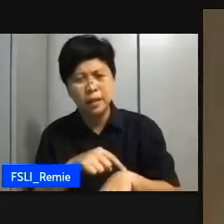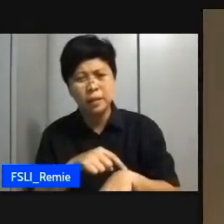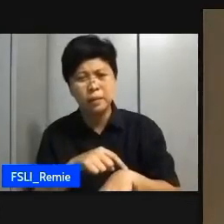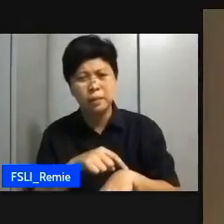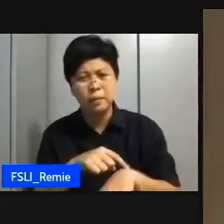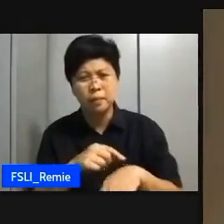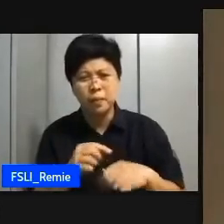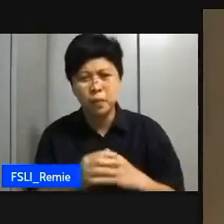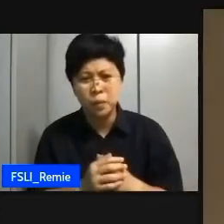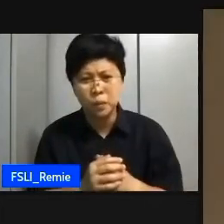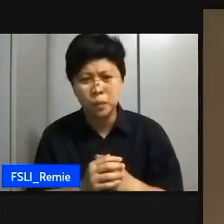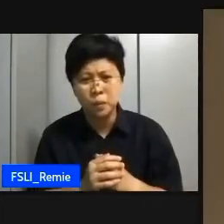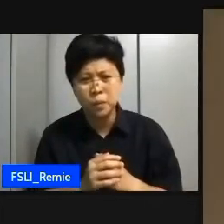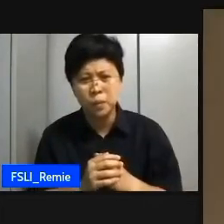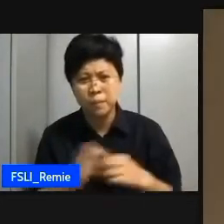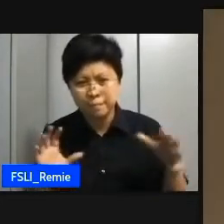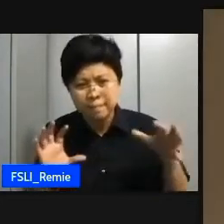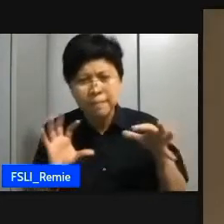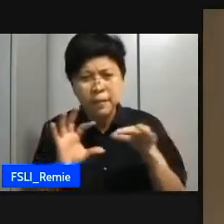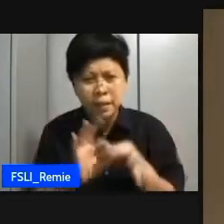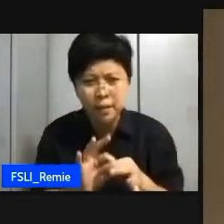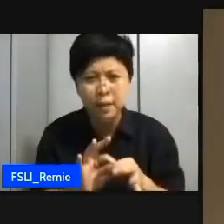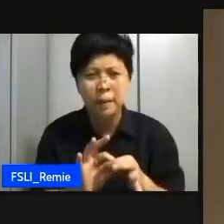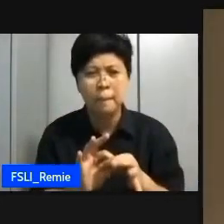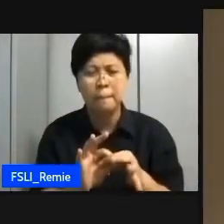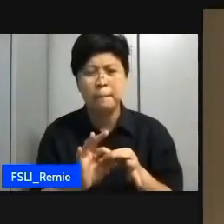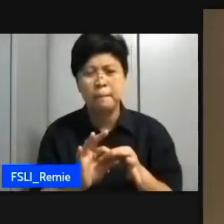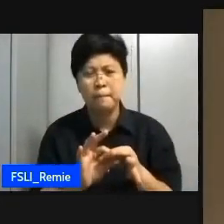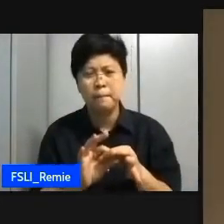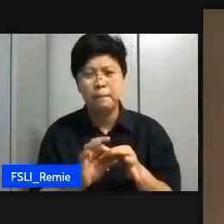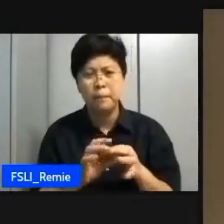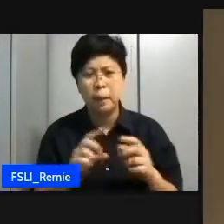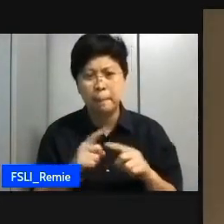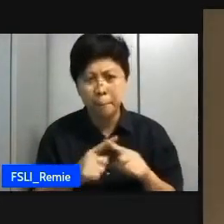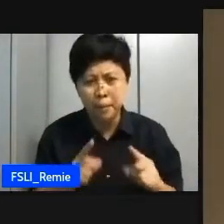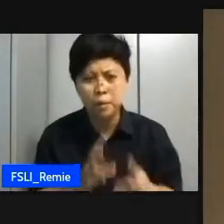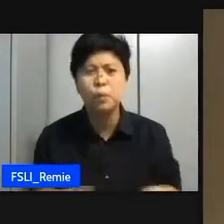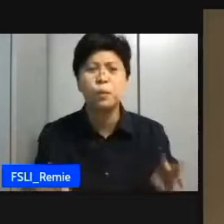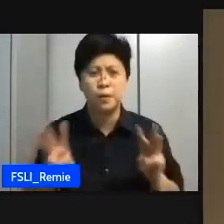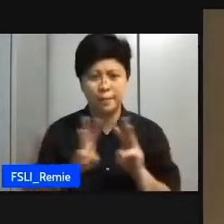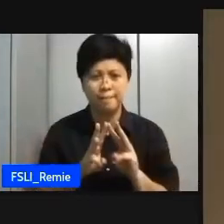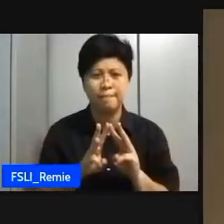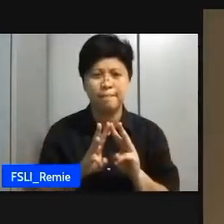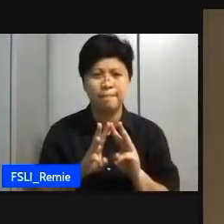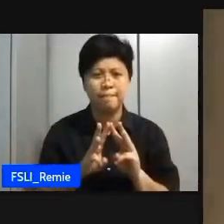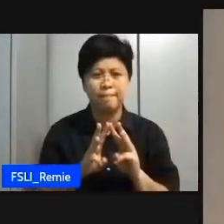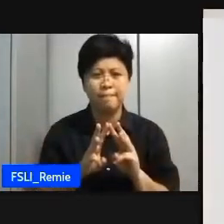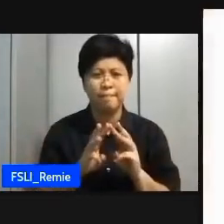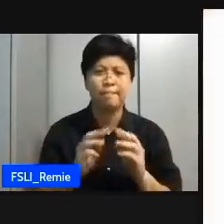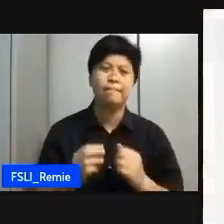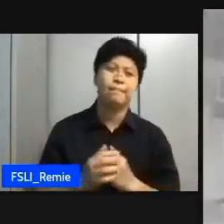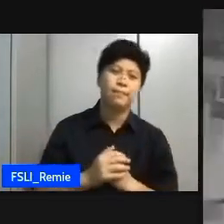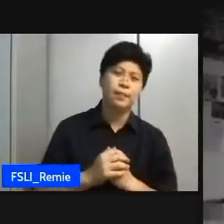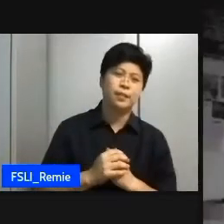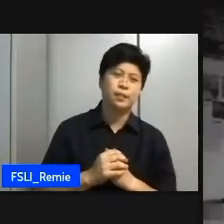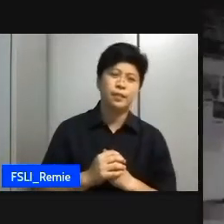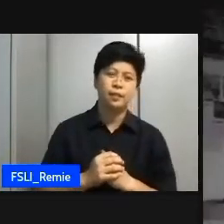like really get to them but you know they're worth all the effort when it comes to like trying to get to know